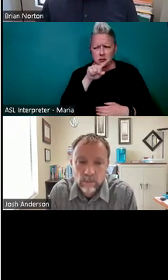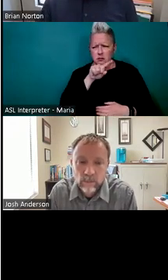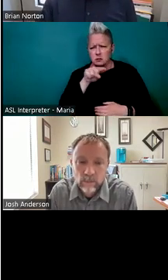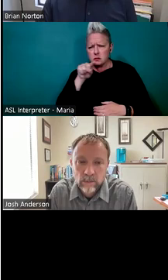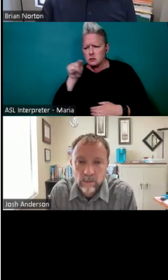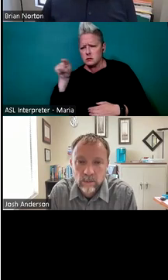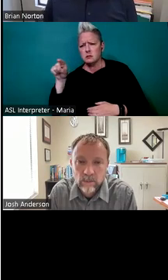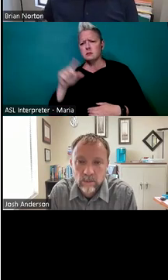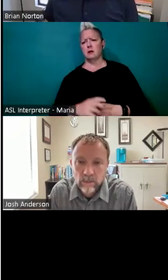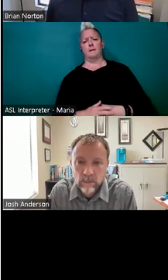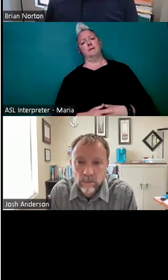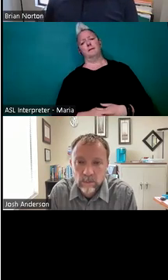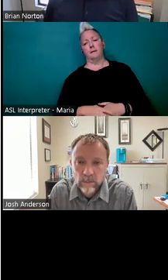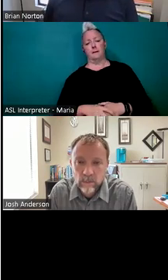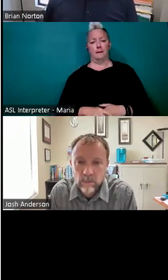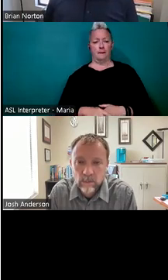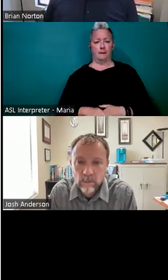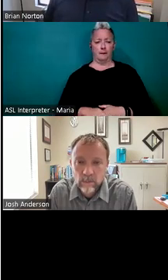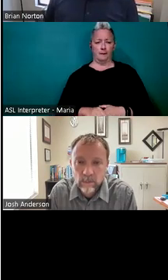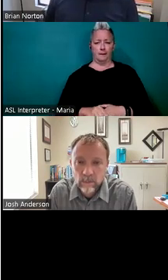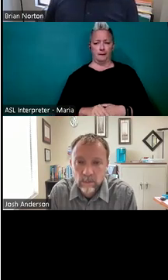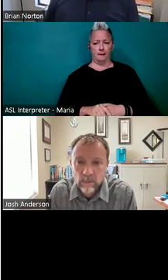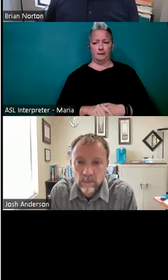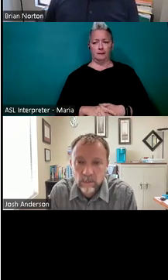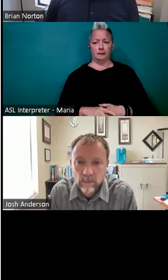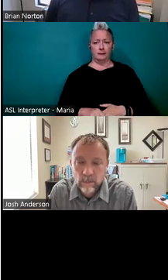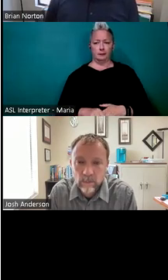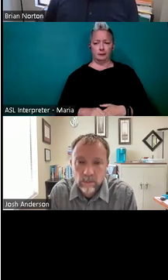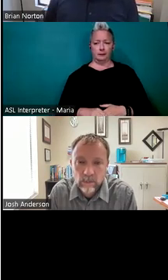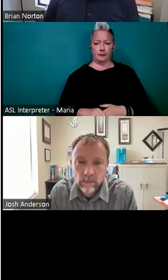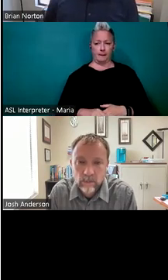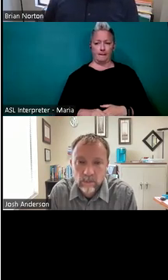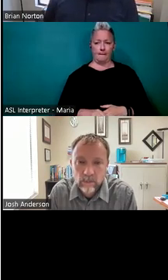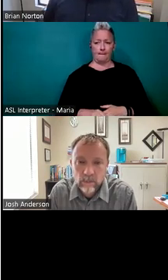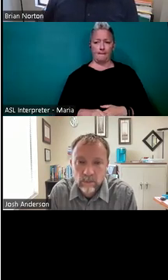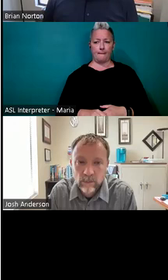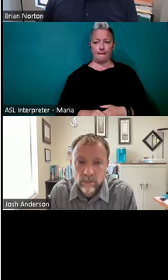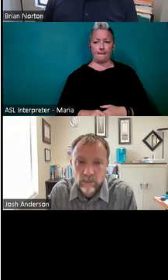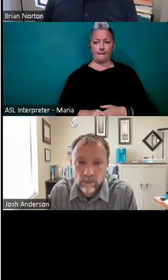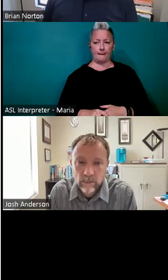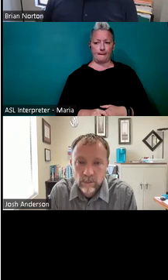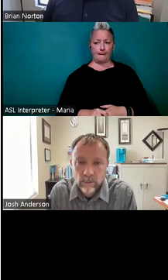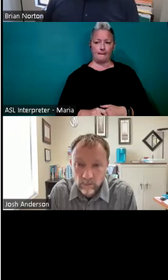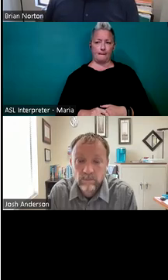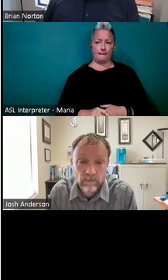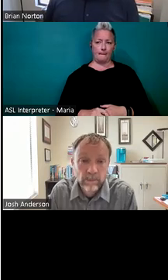which, um, especially if they've got different pricing and where to put those. And so you can certainly do that as well.